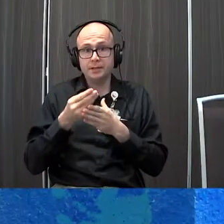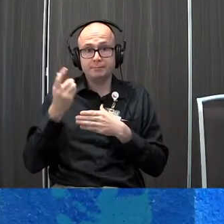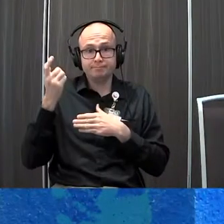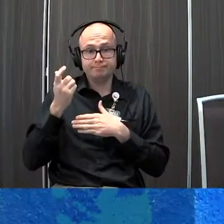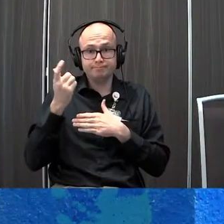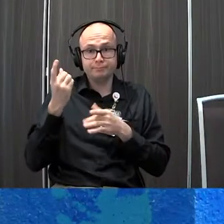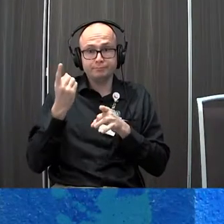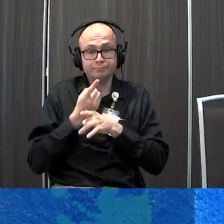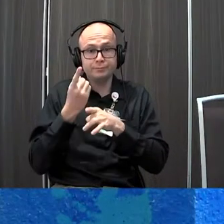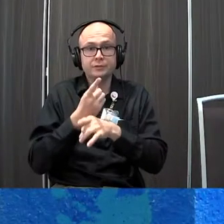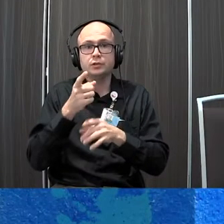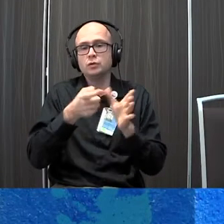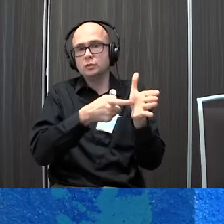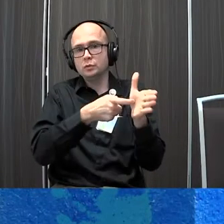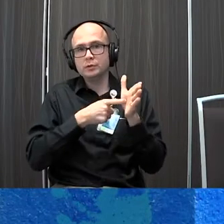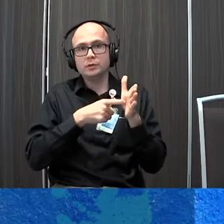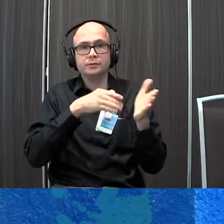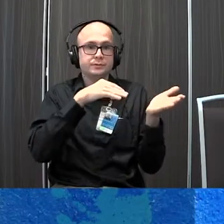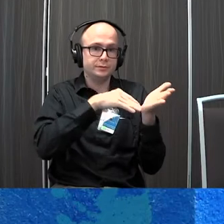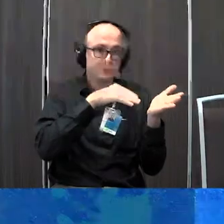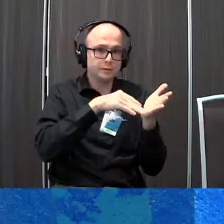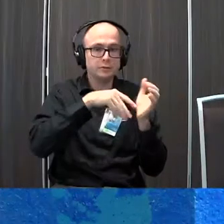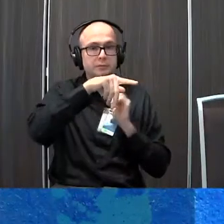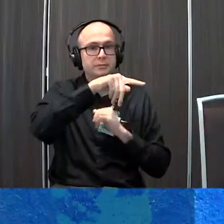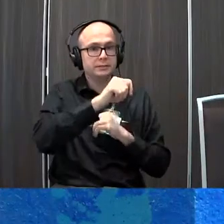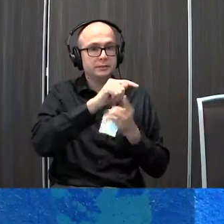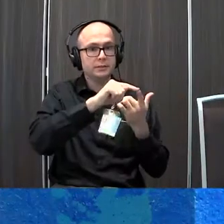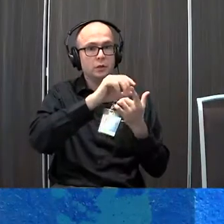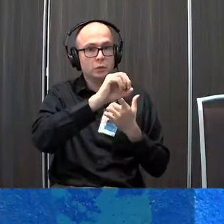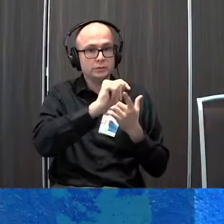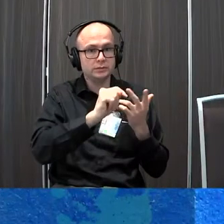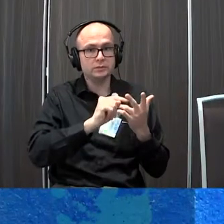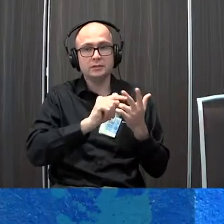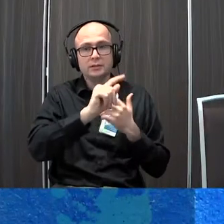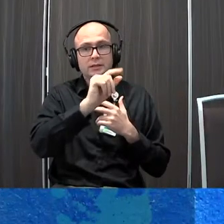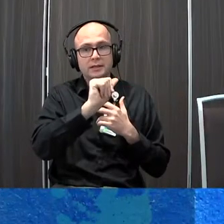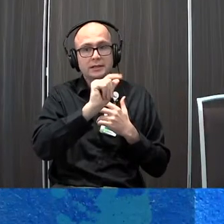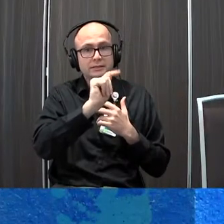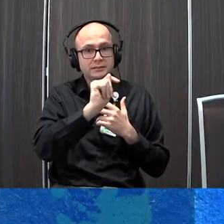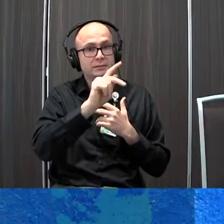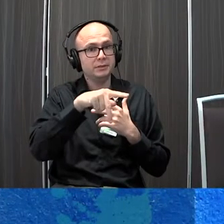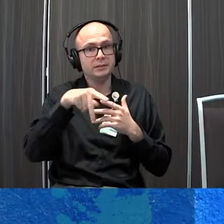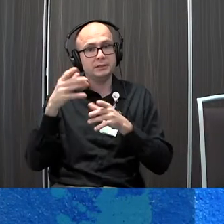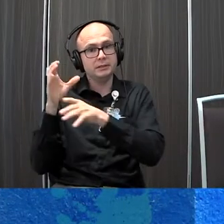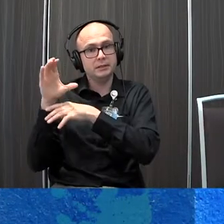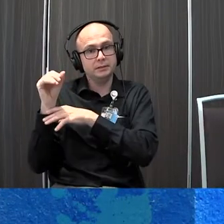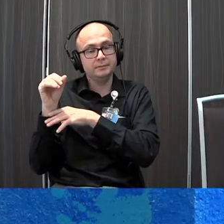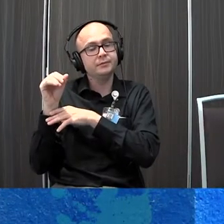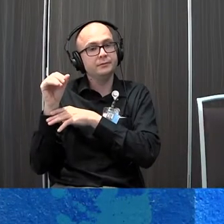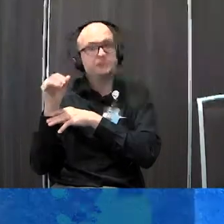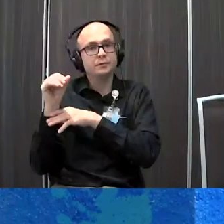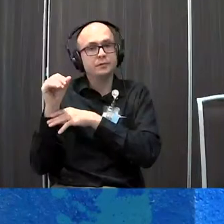be effective it requires a physician a PT or OT an ATP credentialed supplier or equipment vendor